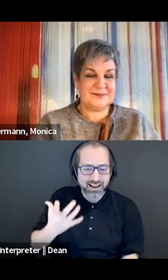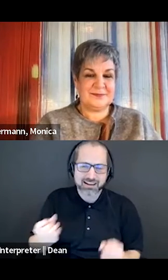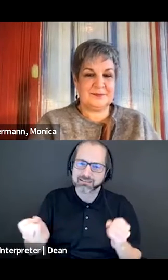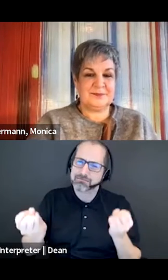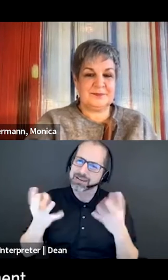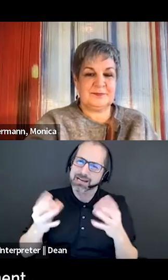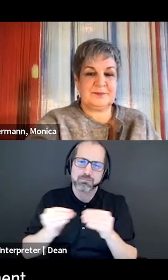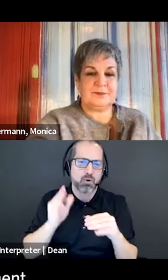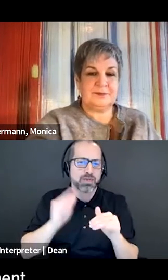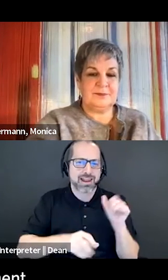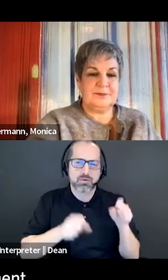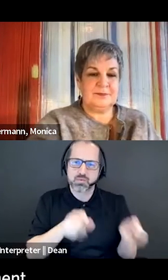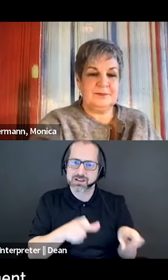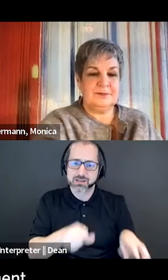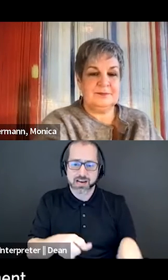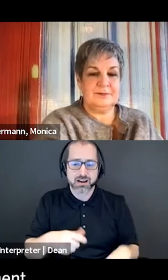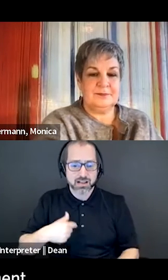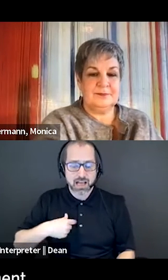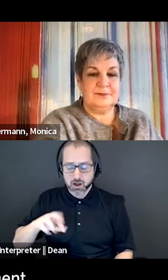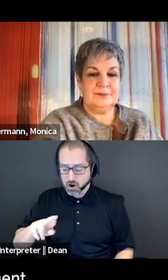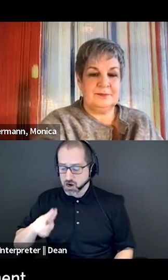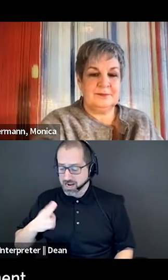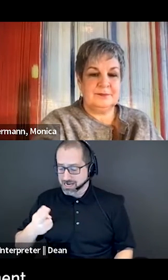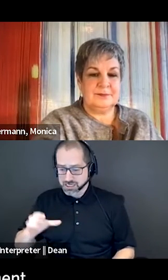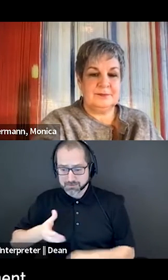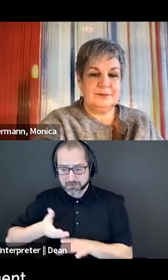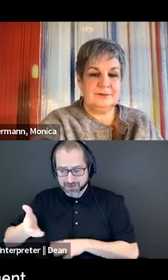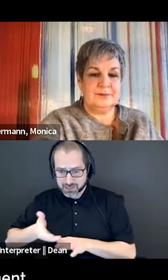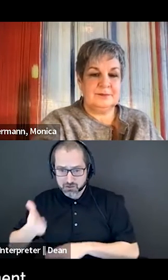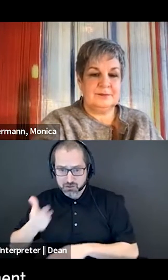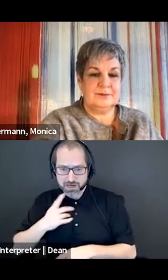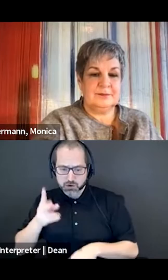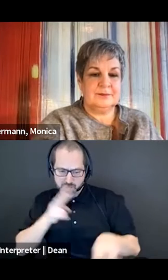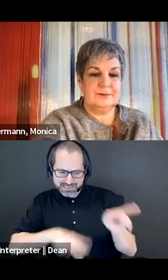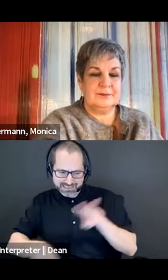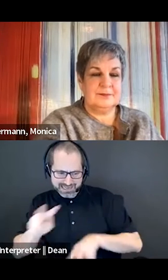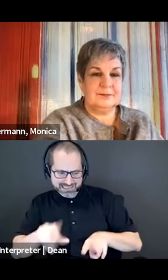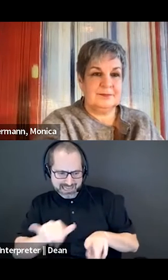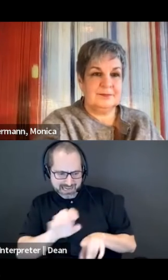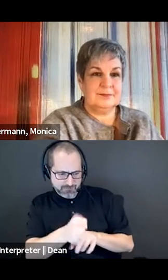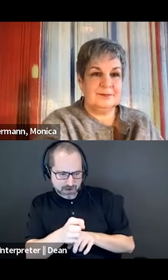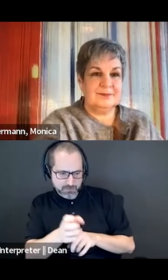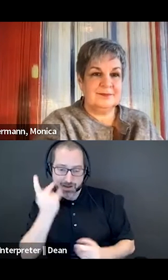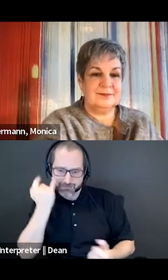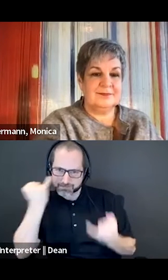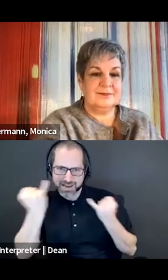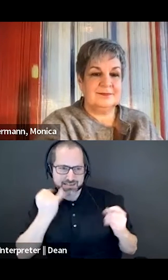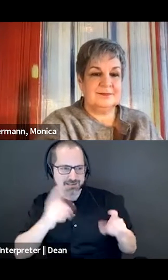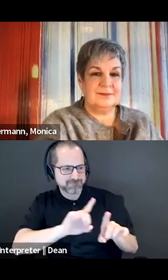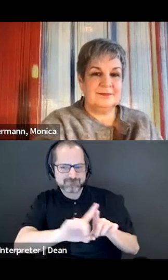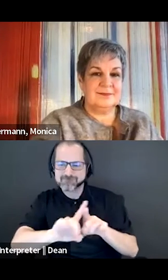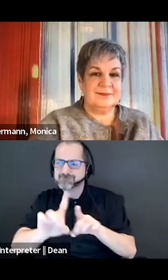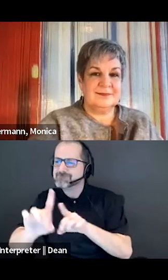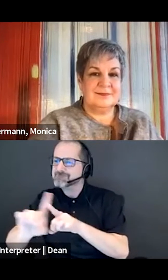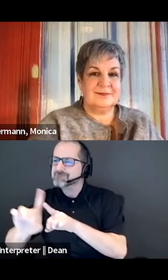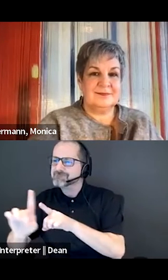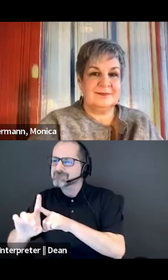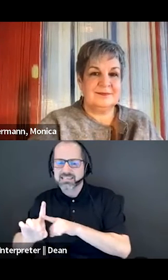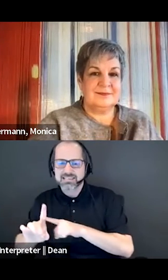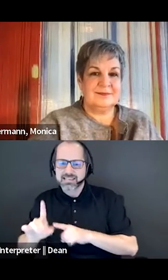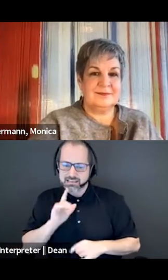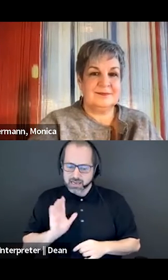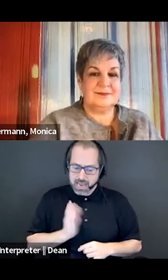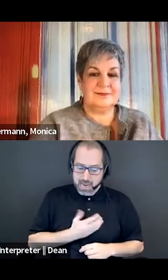professionals, that when we're assessing an environment, we have to consider it from all lenses, even those that extend beyond our particular